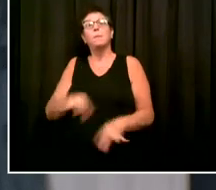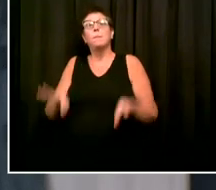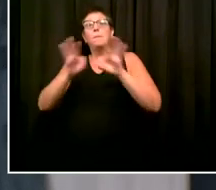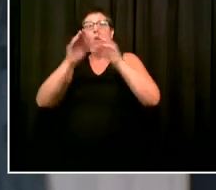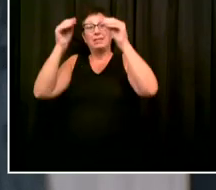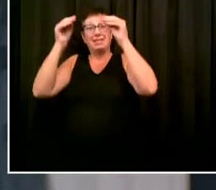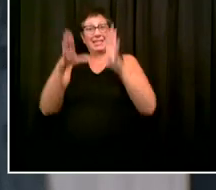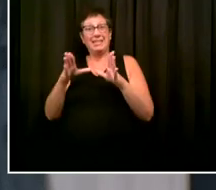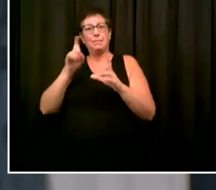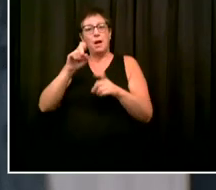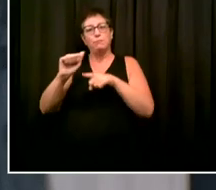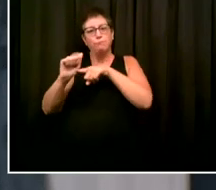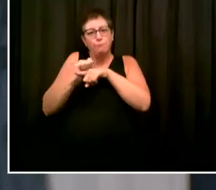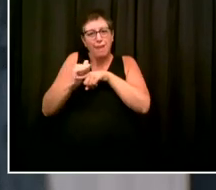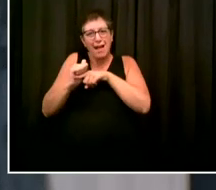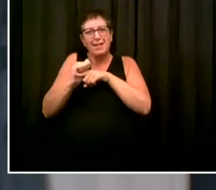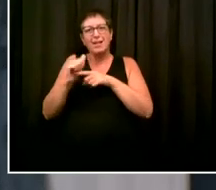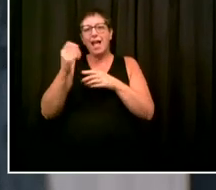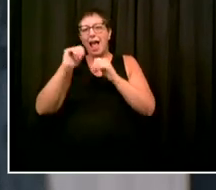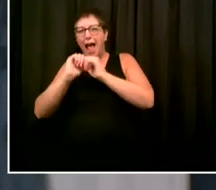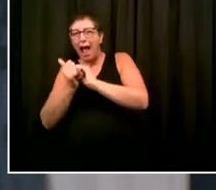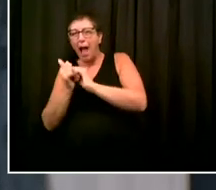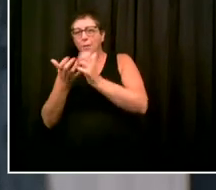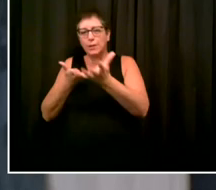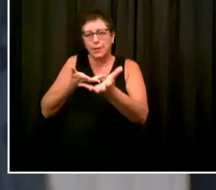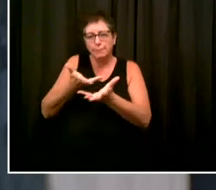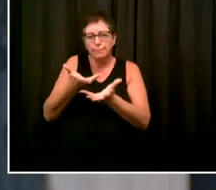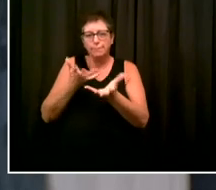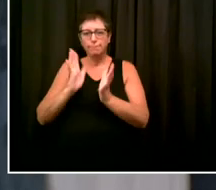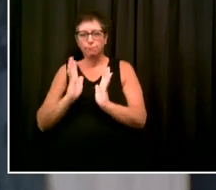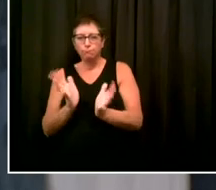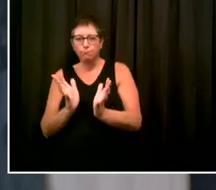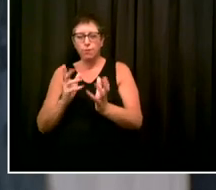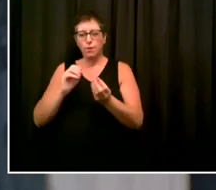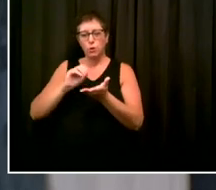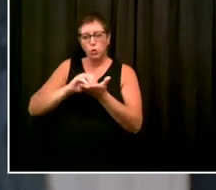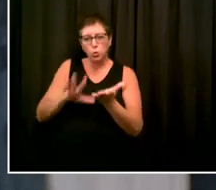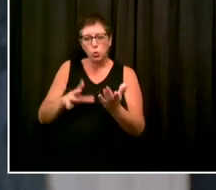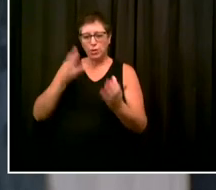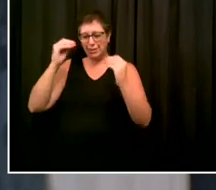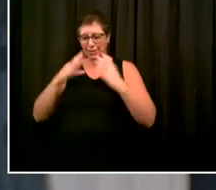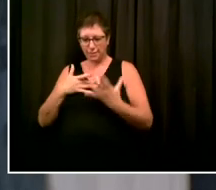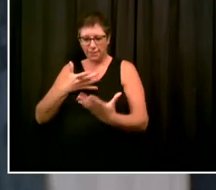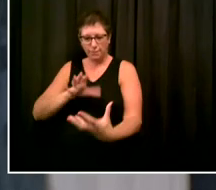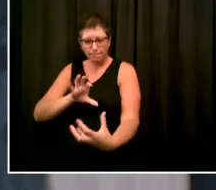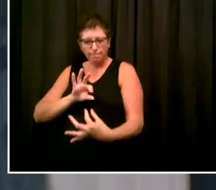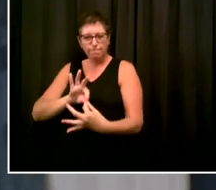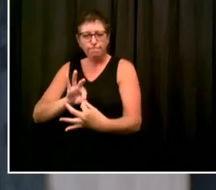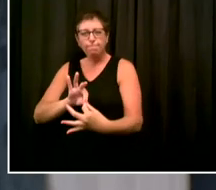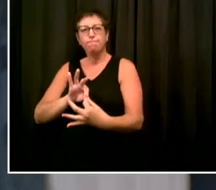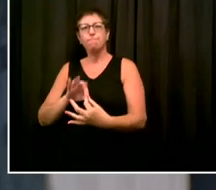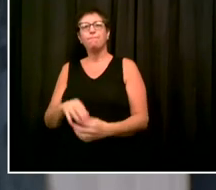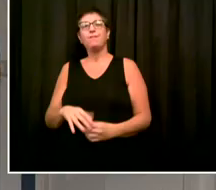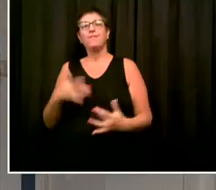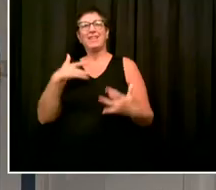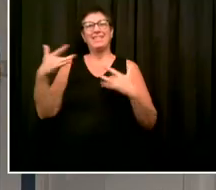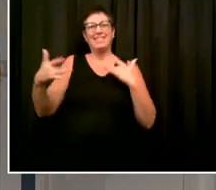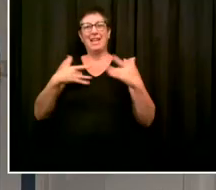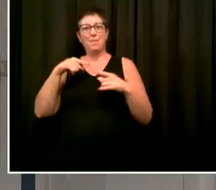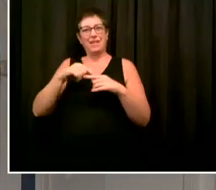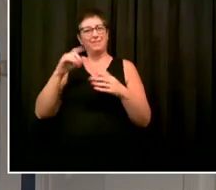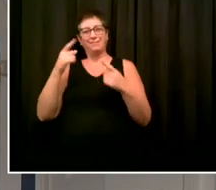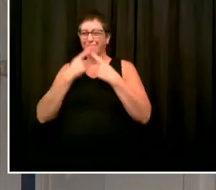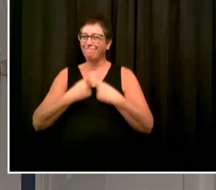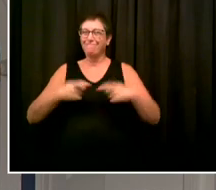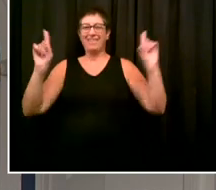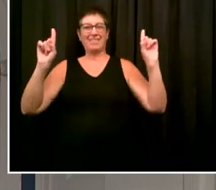important for students to make this kind of transition. And that's why we're so excited about this announcement today. You kept it under one hour. I'm impressed.